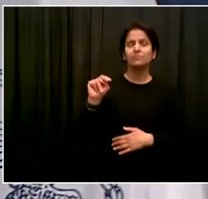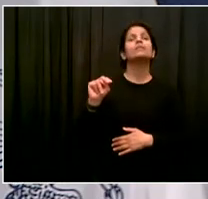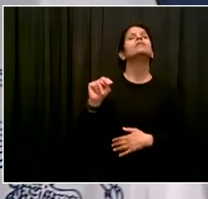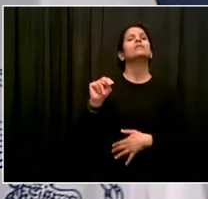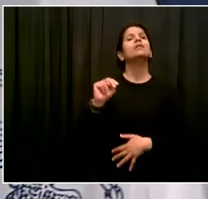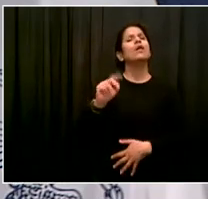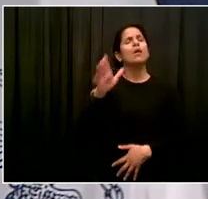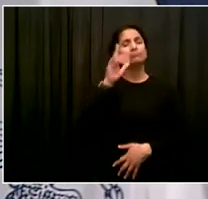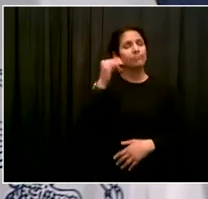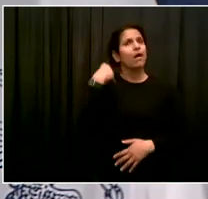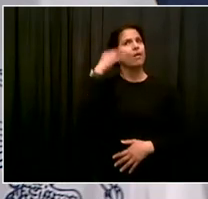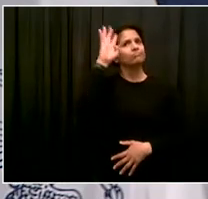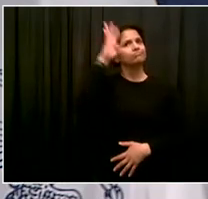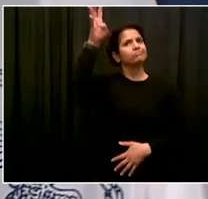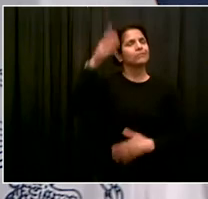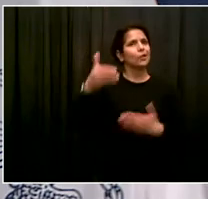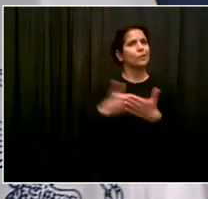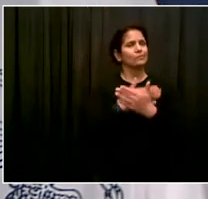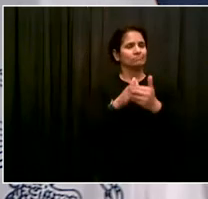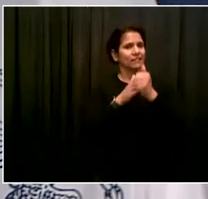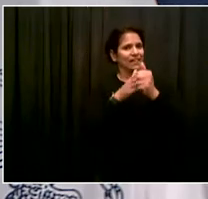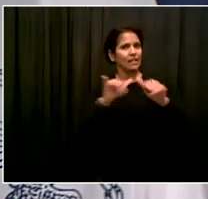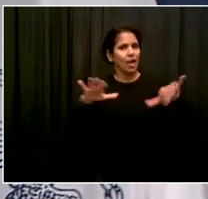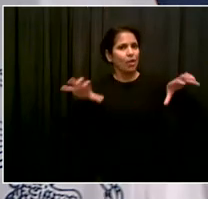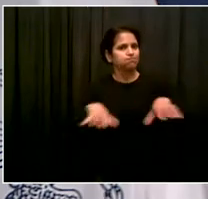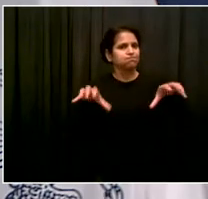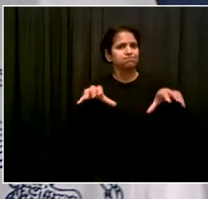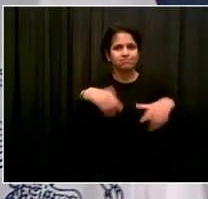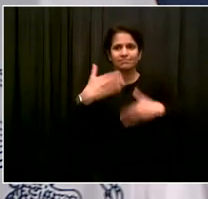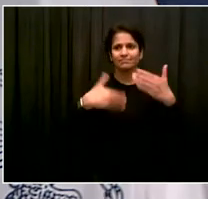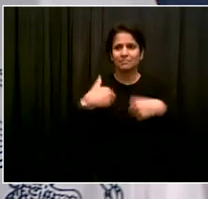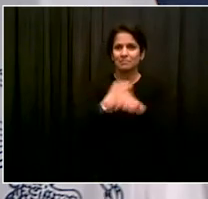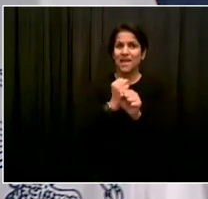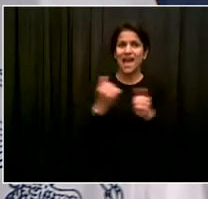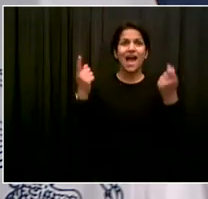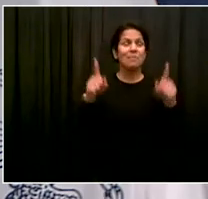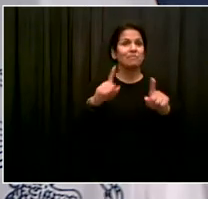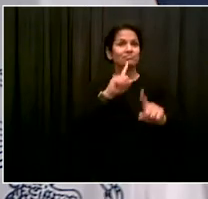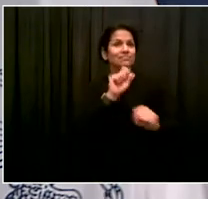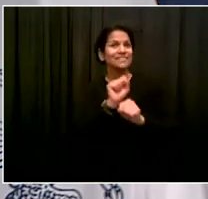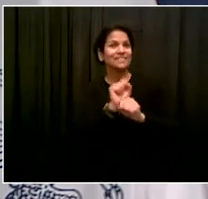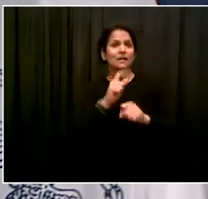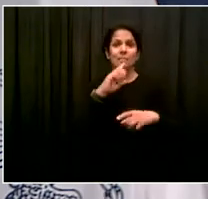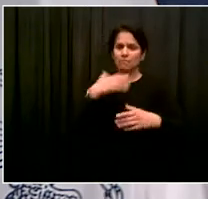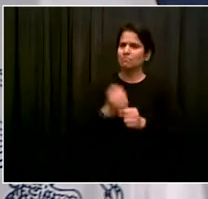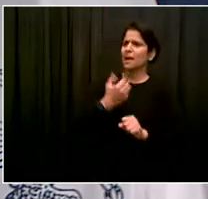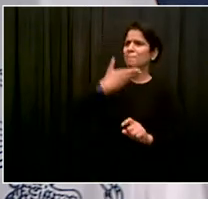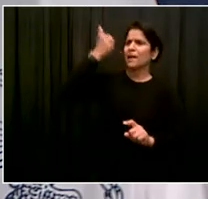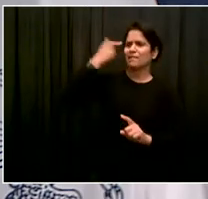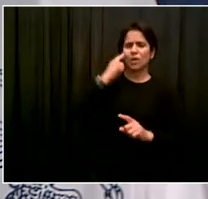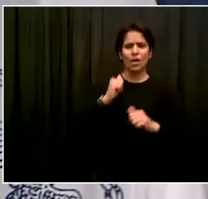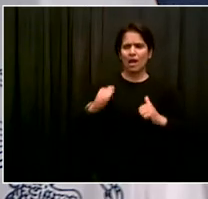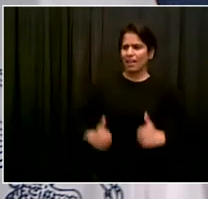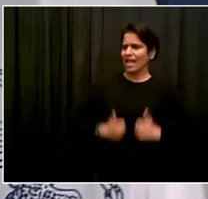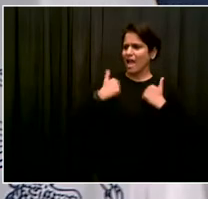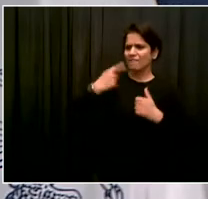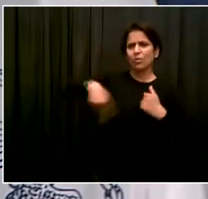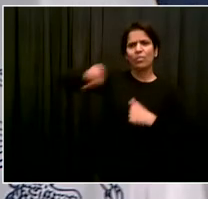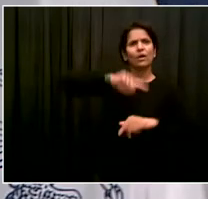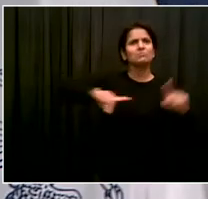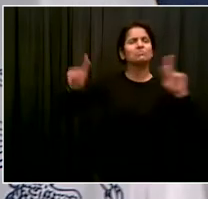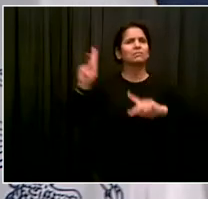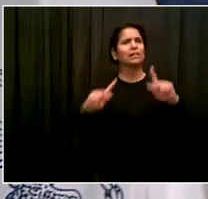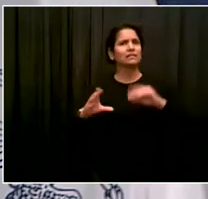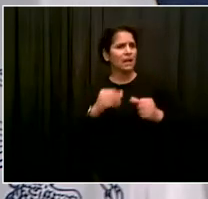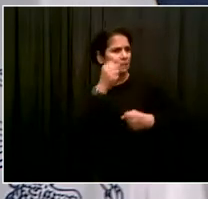have to do to change people's lives for the better to make it easy to find an electric charging station. So this is how